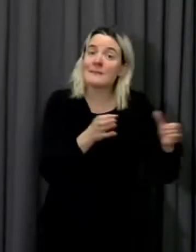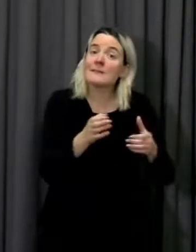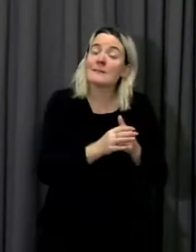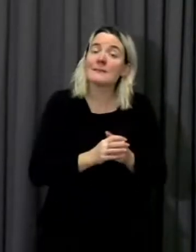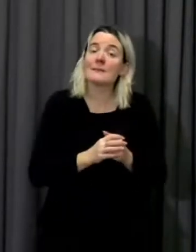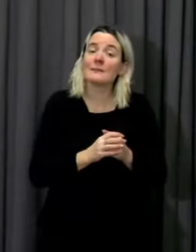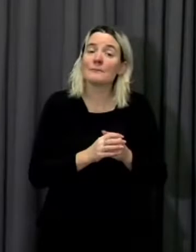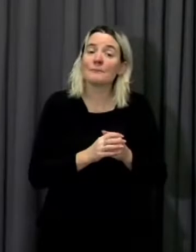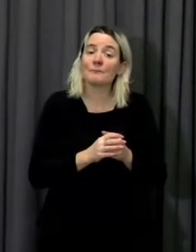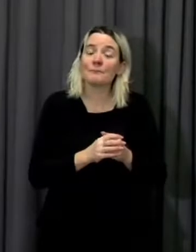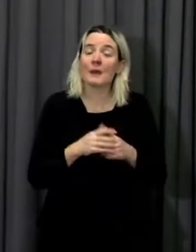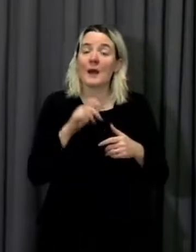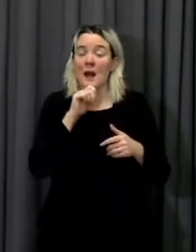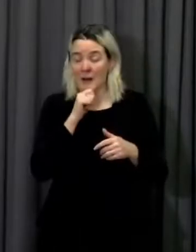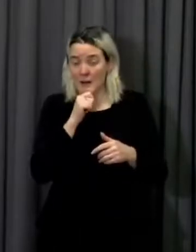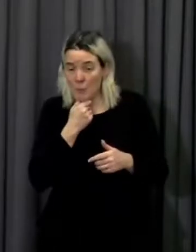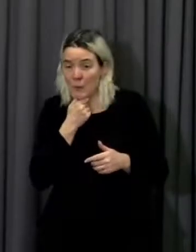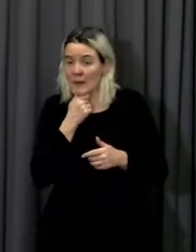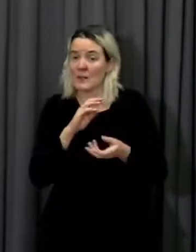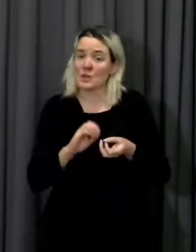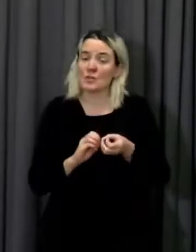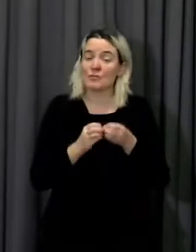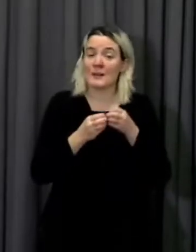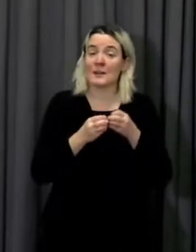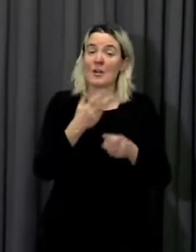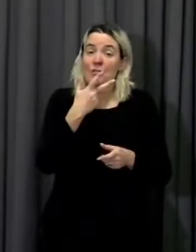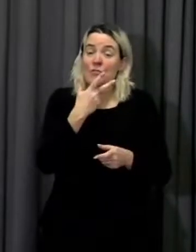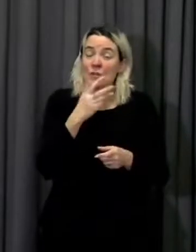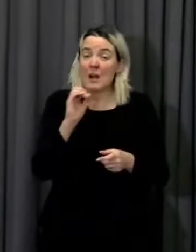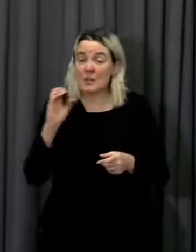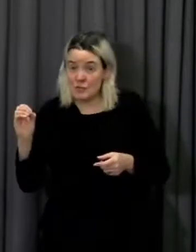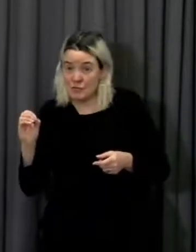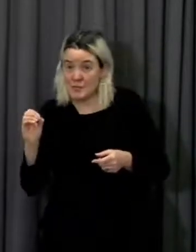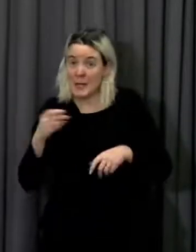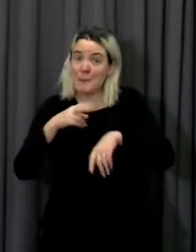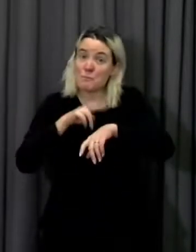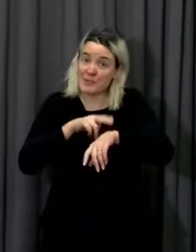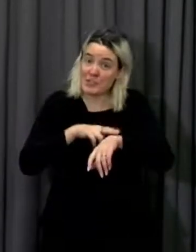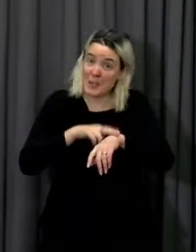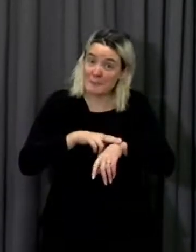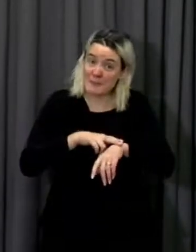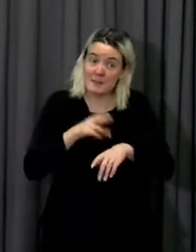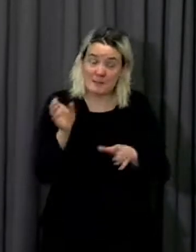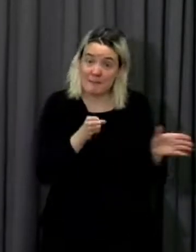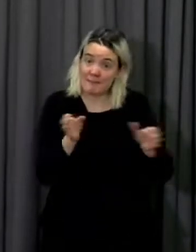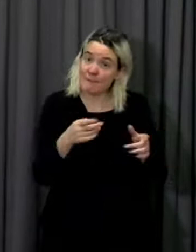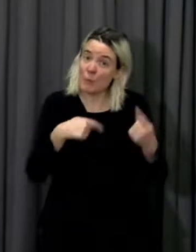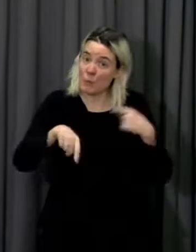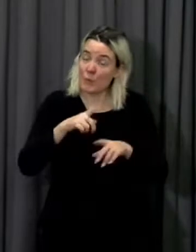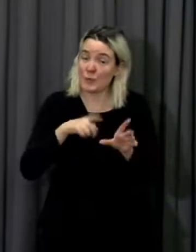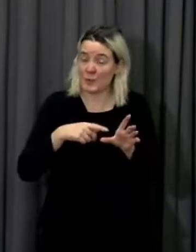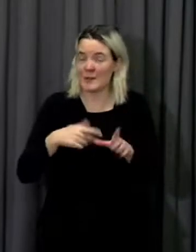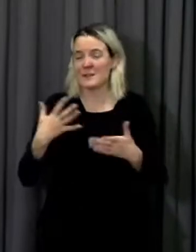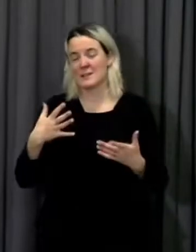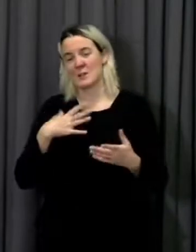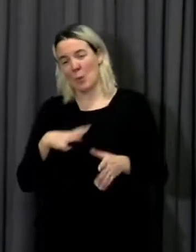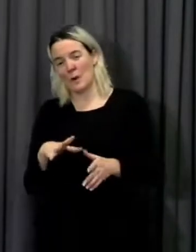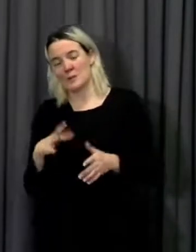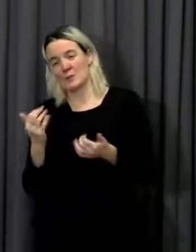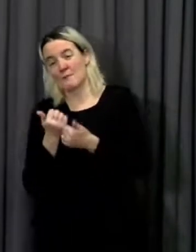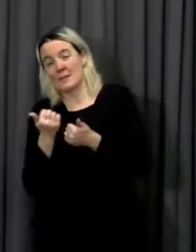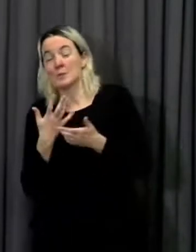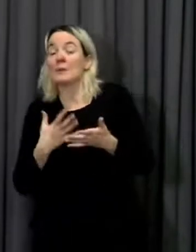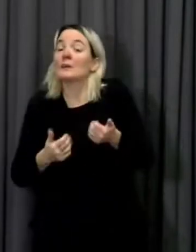Welsh medium apprenticeships over the next three years. I want to end with some good news. Dwi sy'n gorfyn gyda mwy o